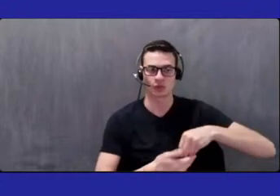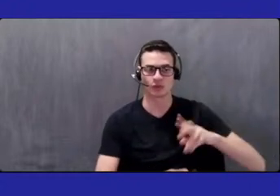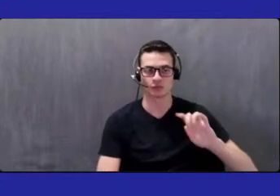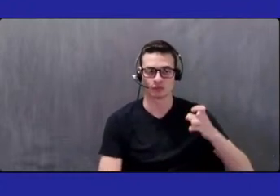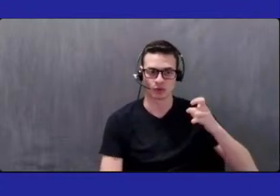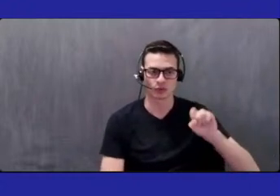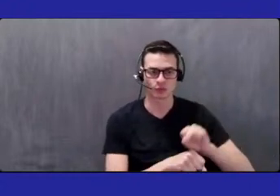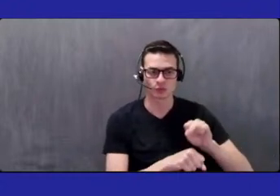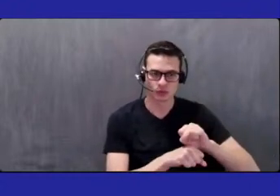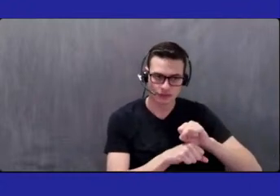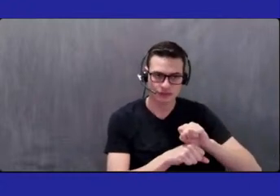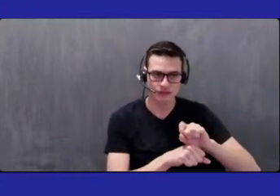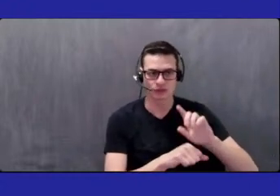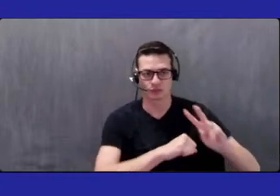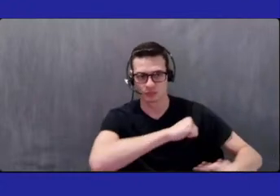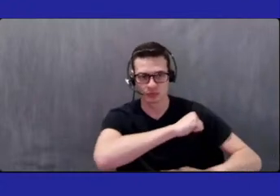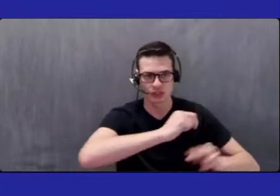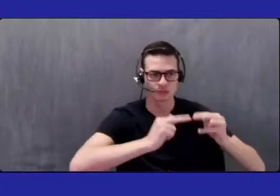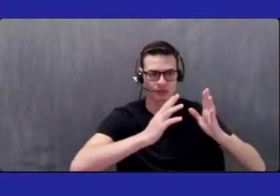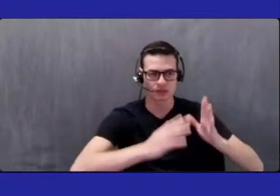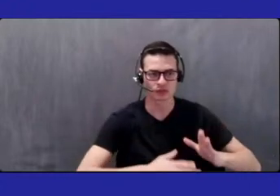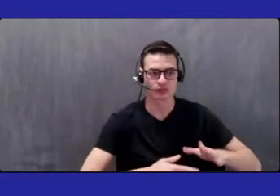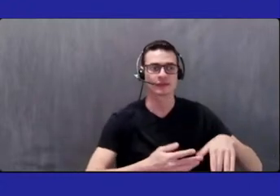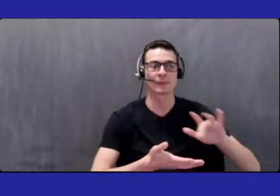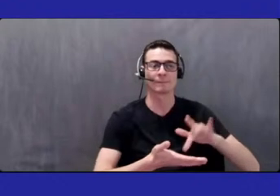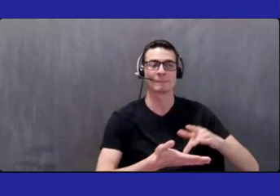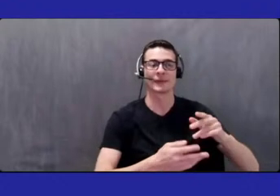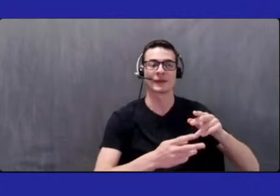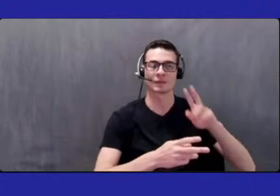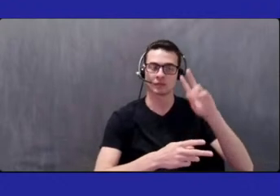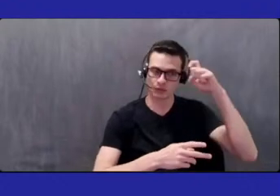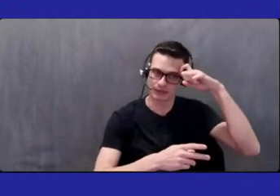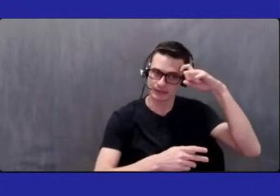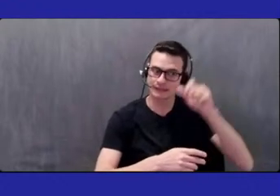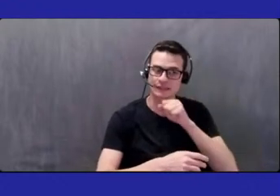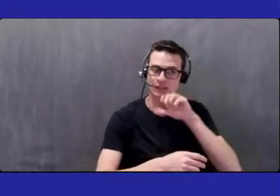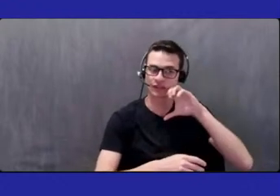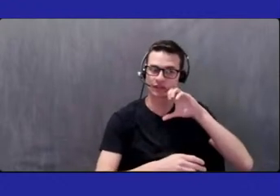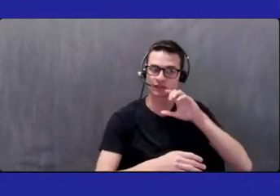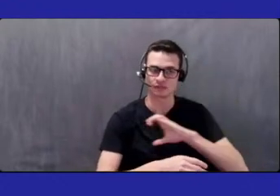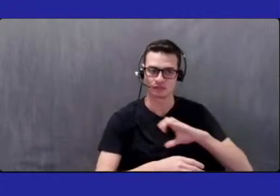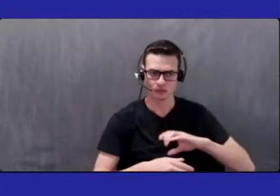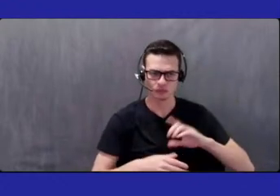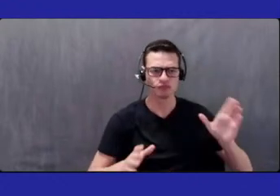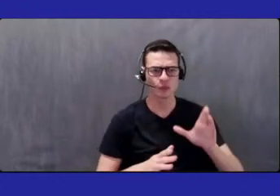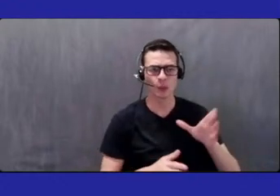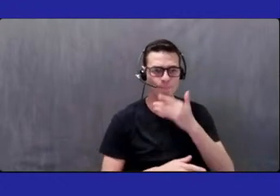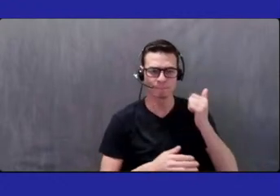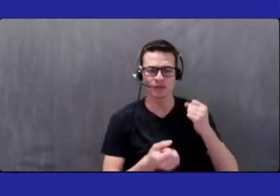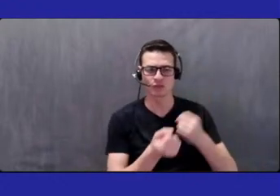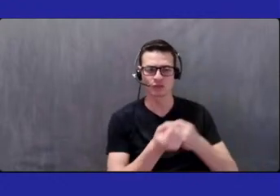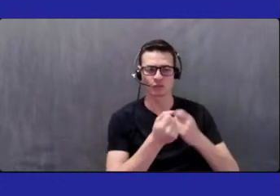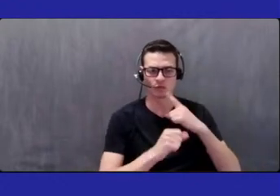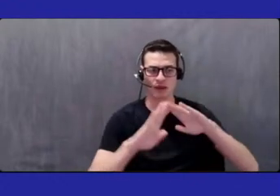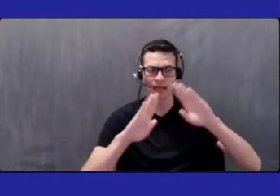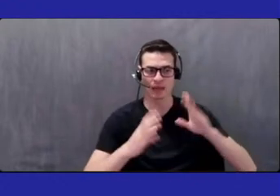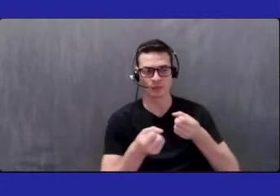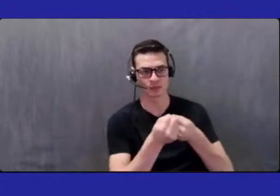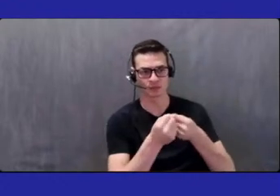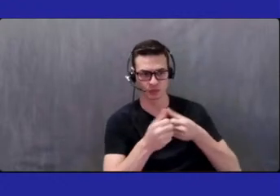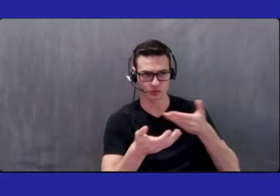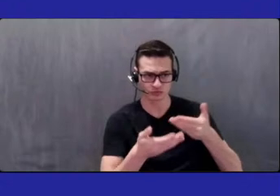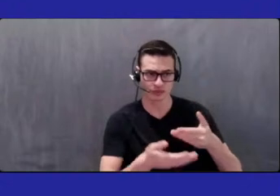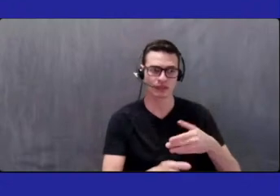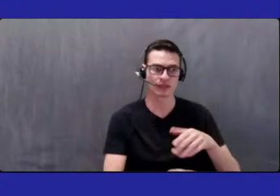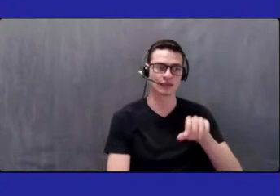Builders, and Mid-Bronx Senior Citizens Council to promote better access to housing support services, substance